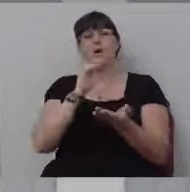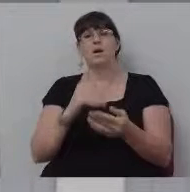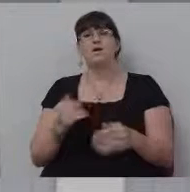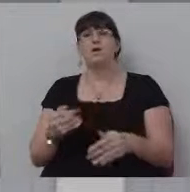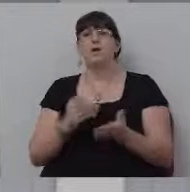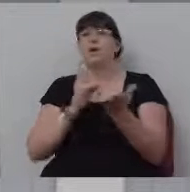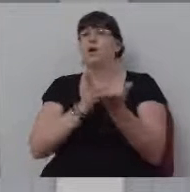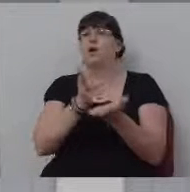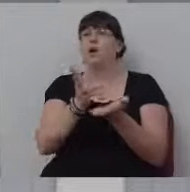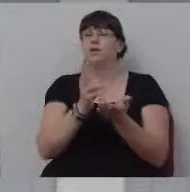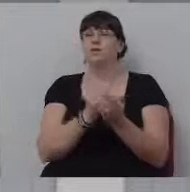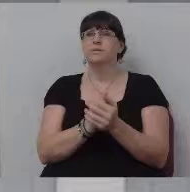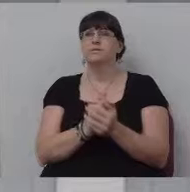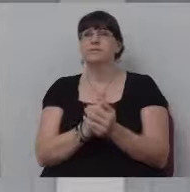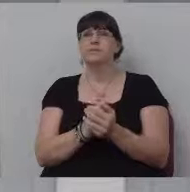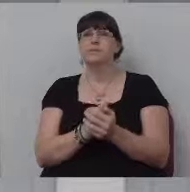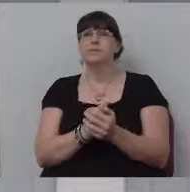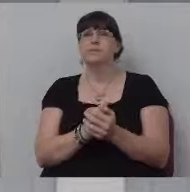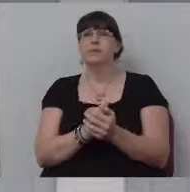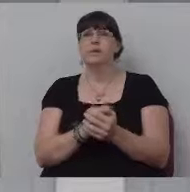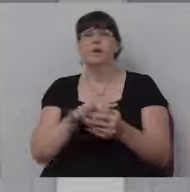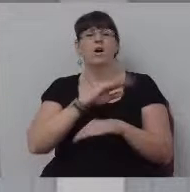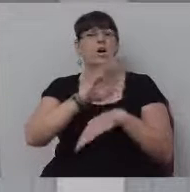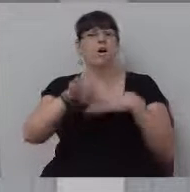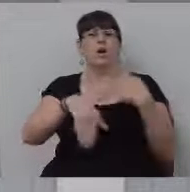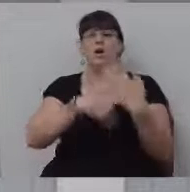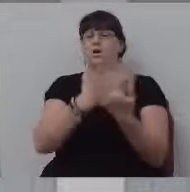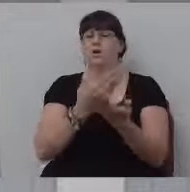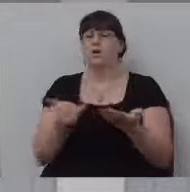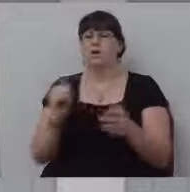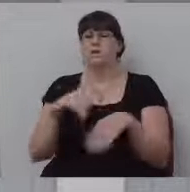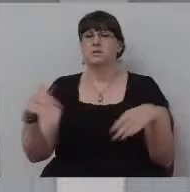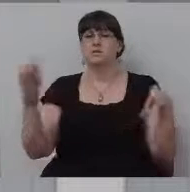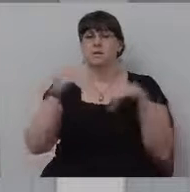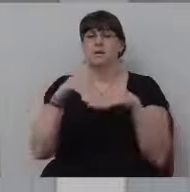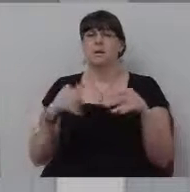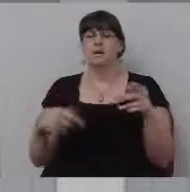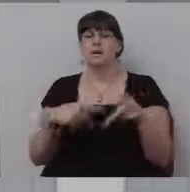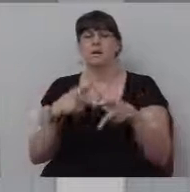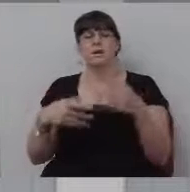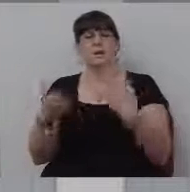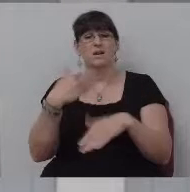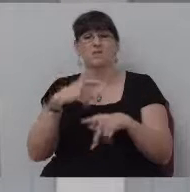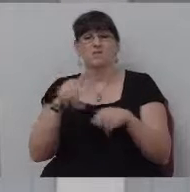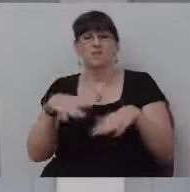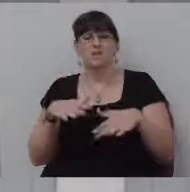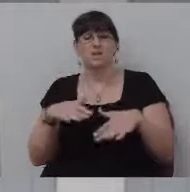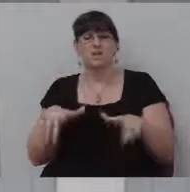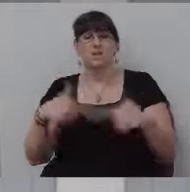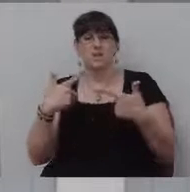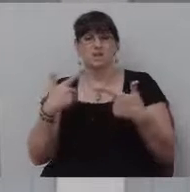and all of those things and he comes to a place in his life, so what good is this?